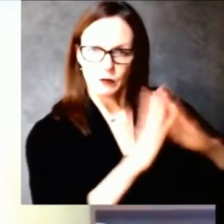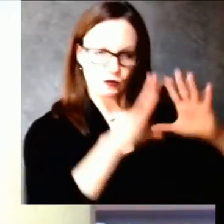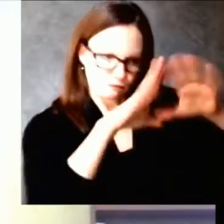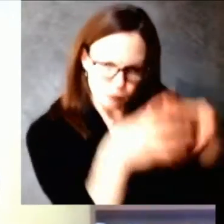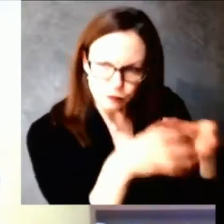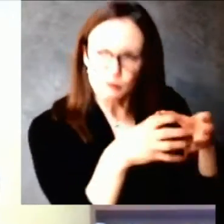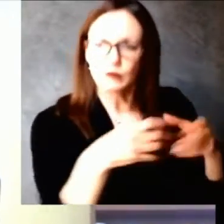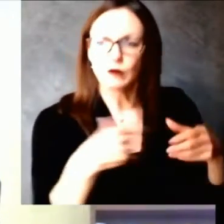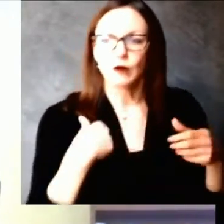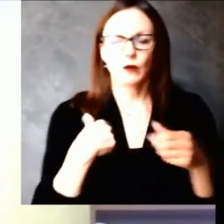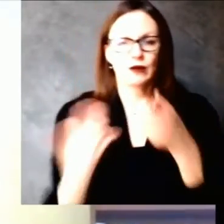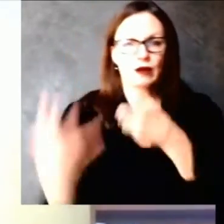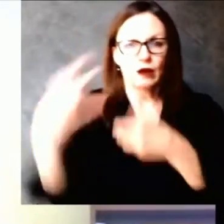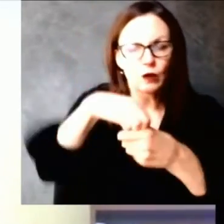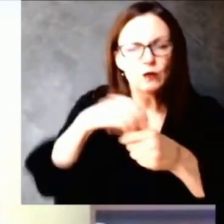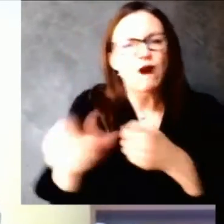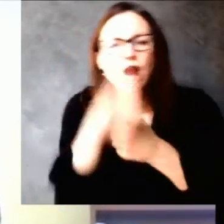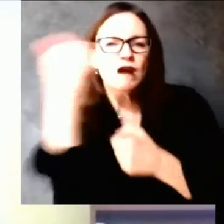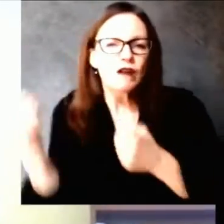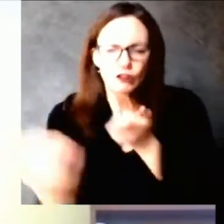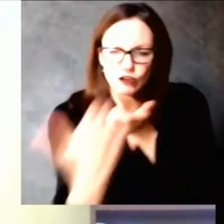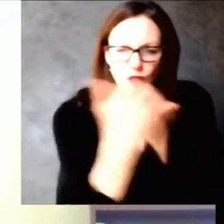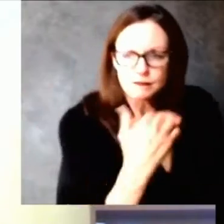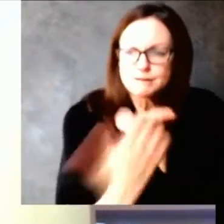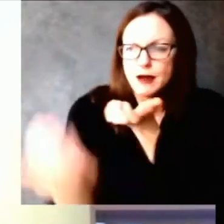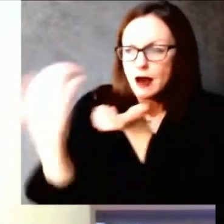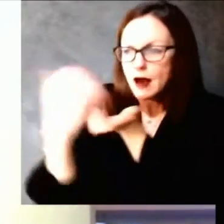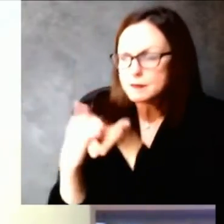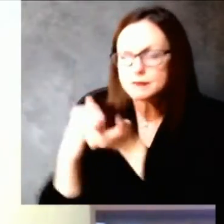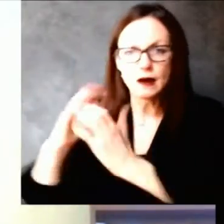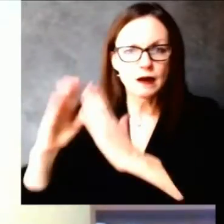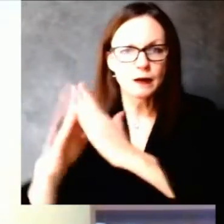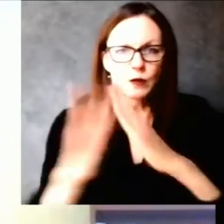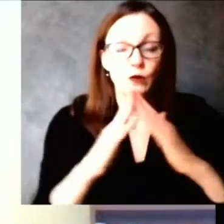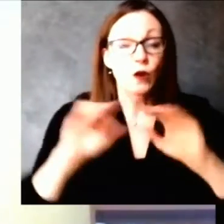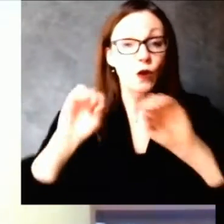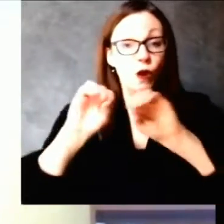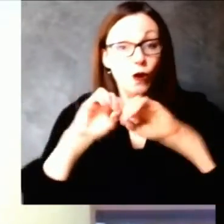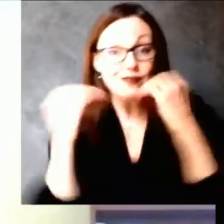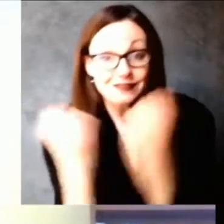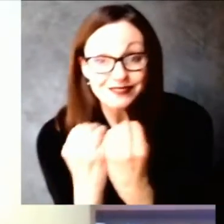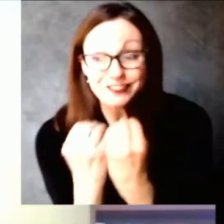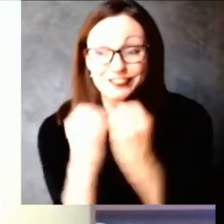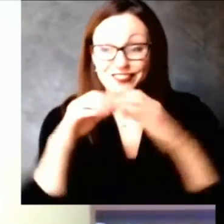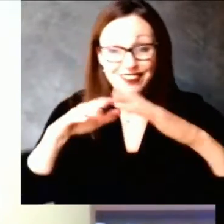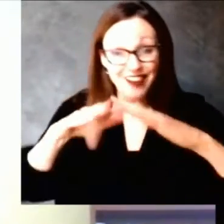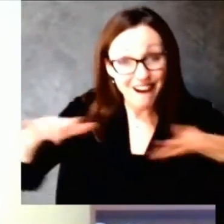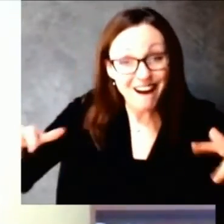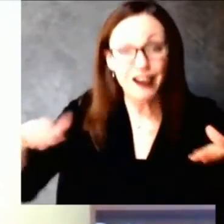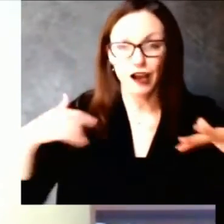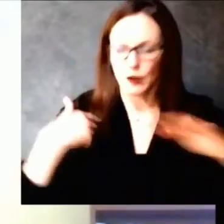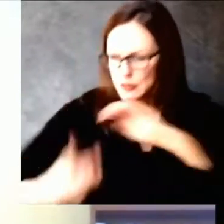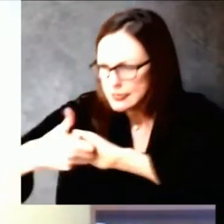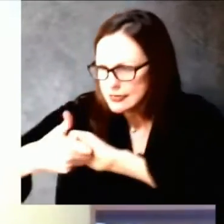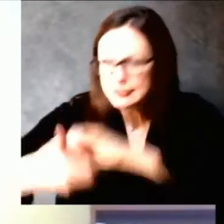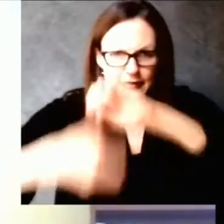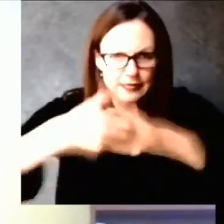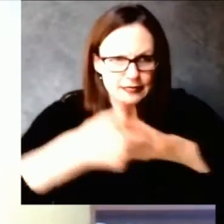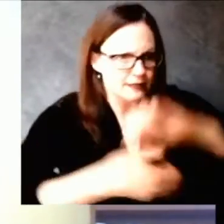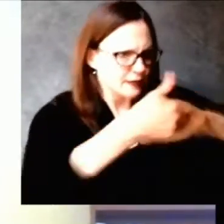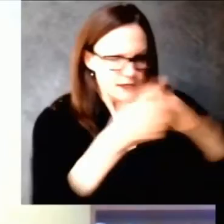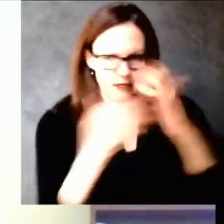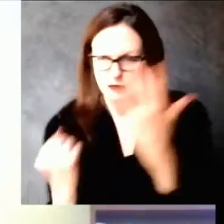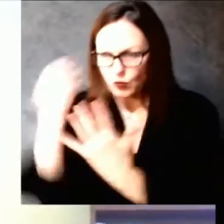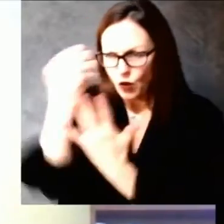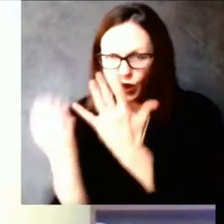socially vulnerable Wisconsinites. We are also directing six million dollars in grant funds to